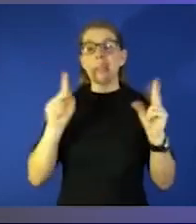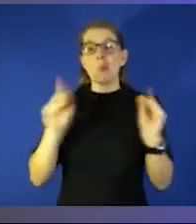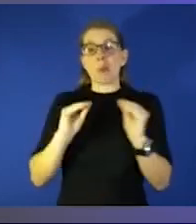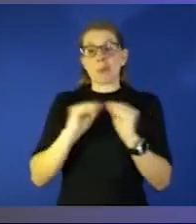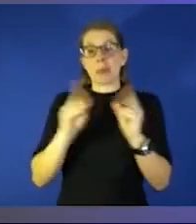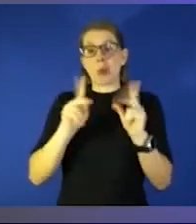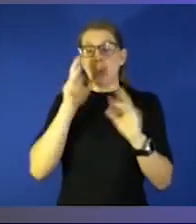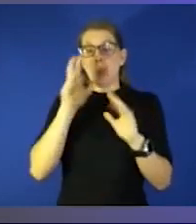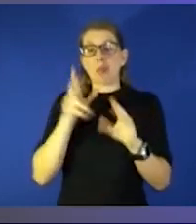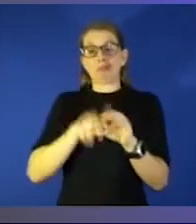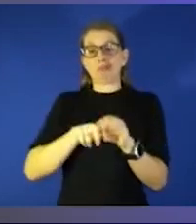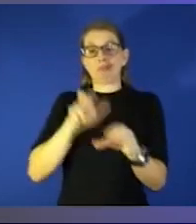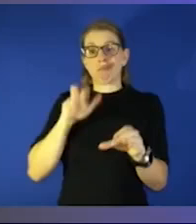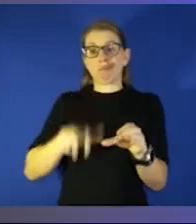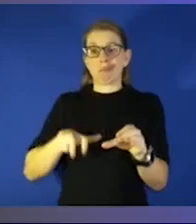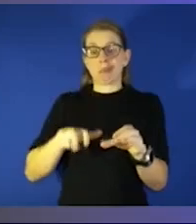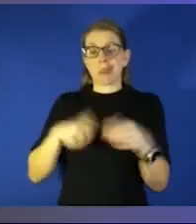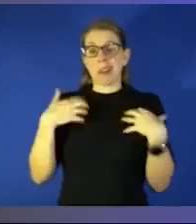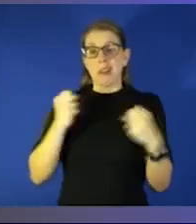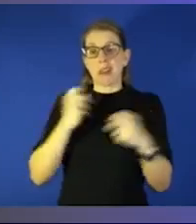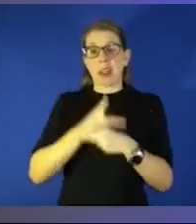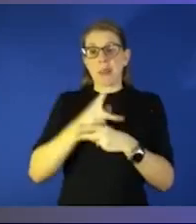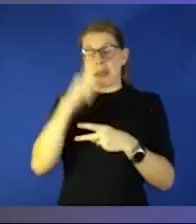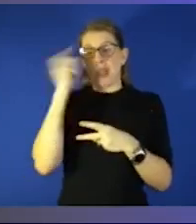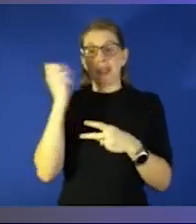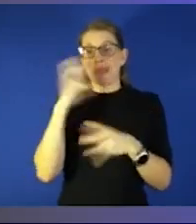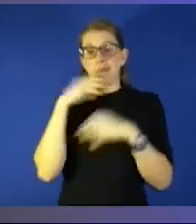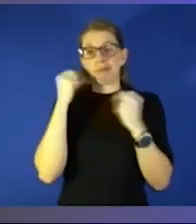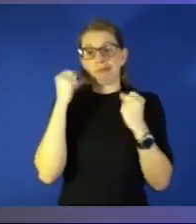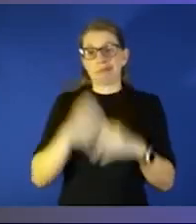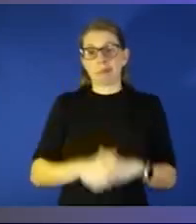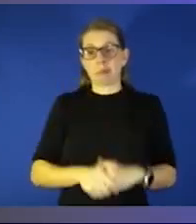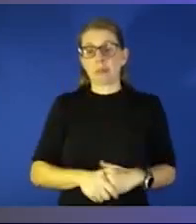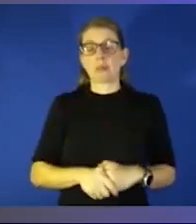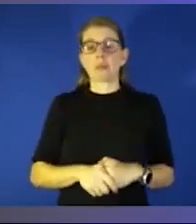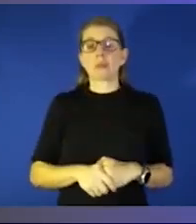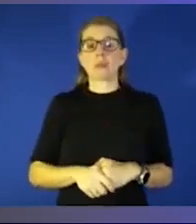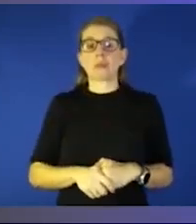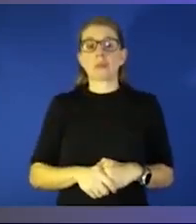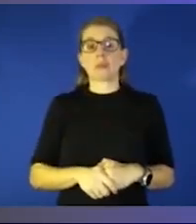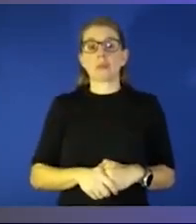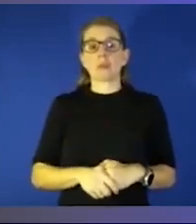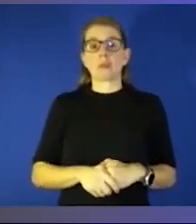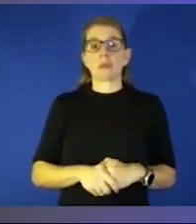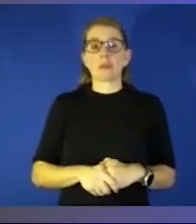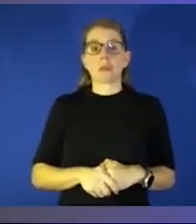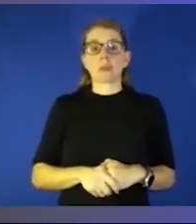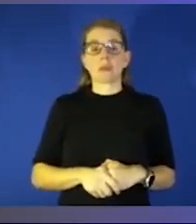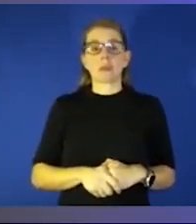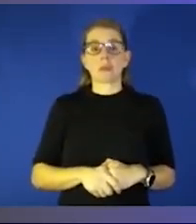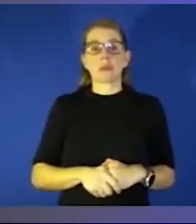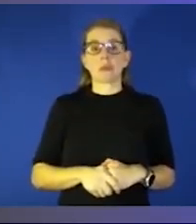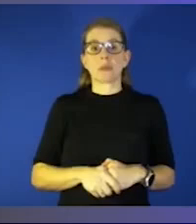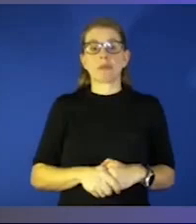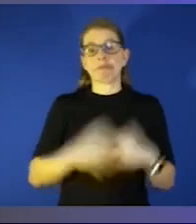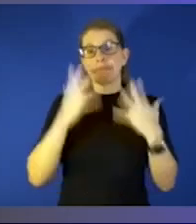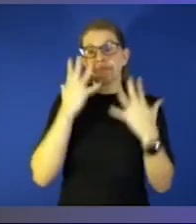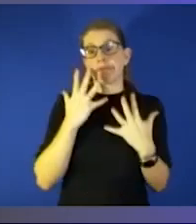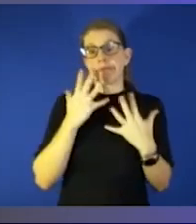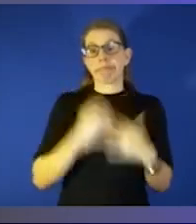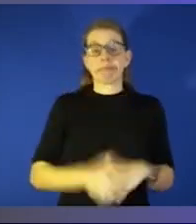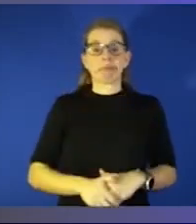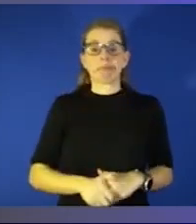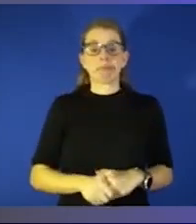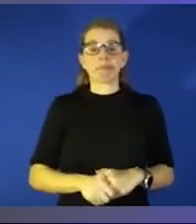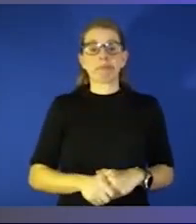care just because they are just burned out and um unfortunately the